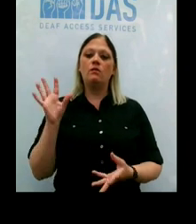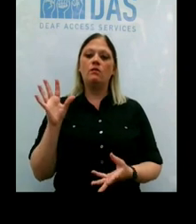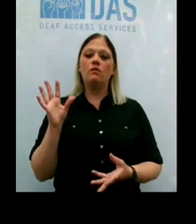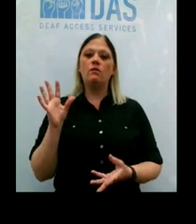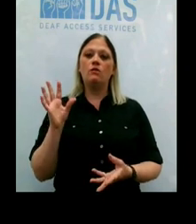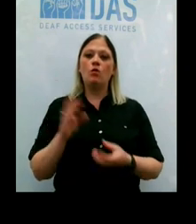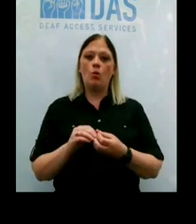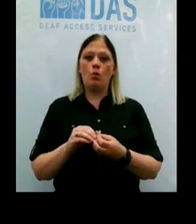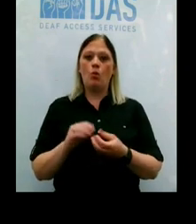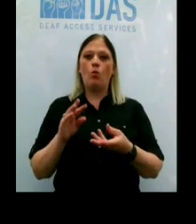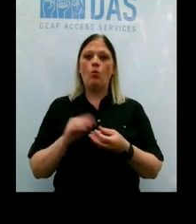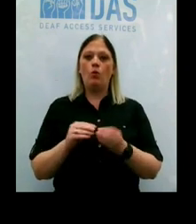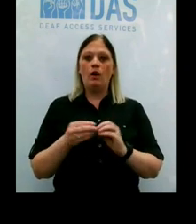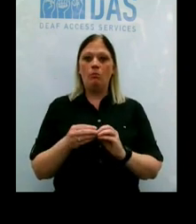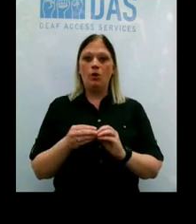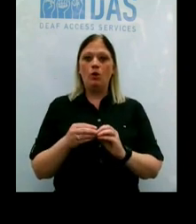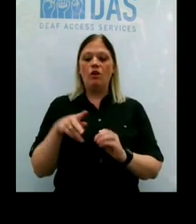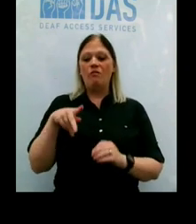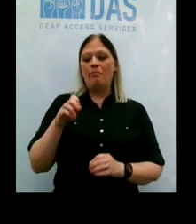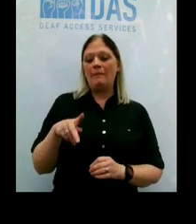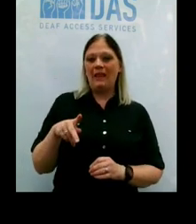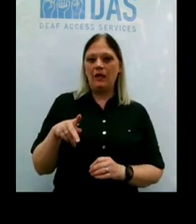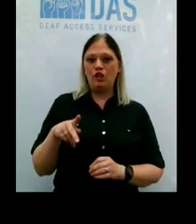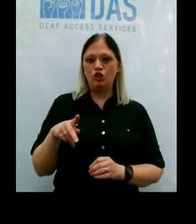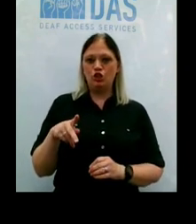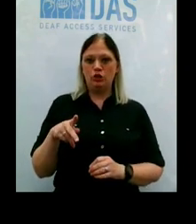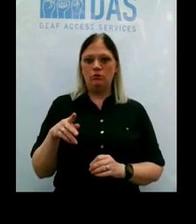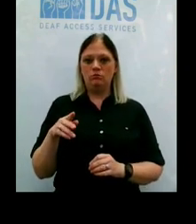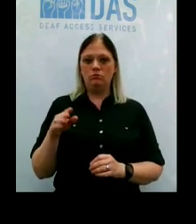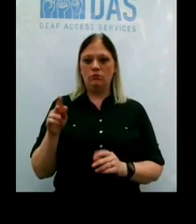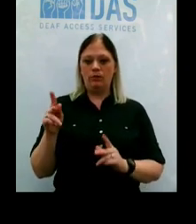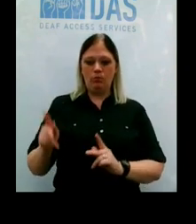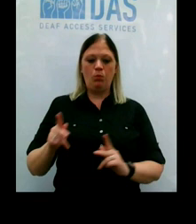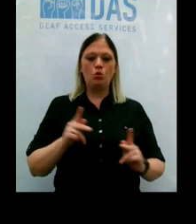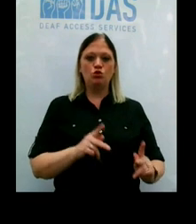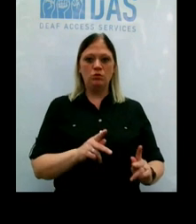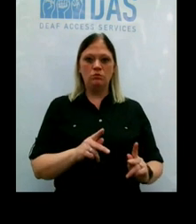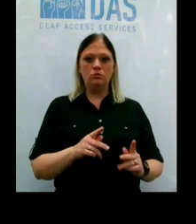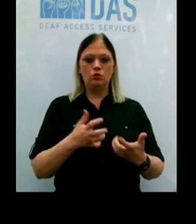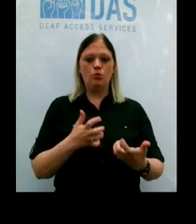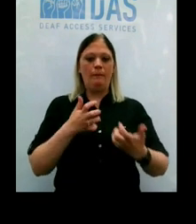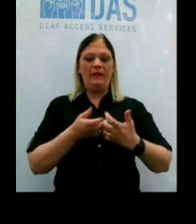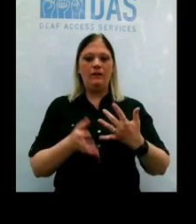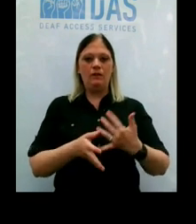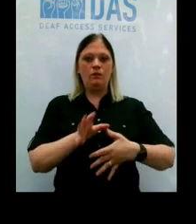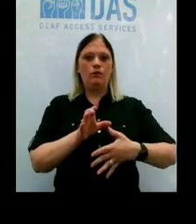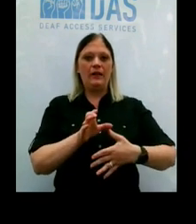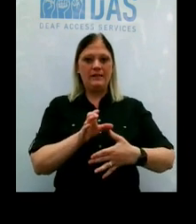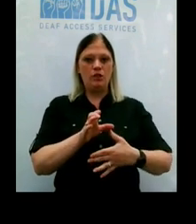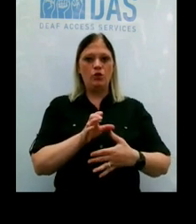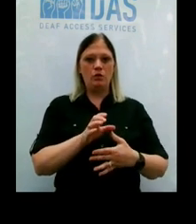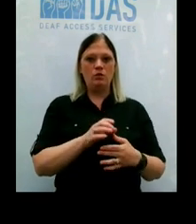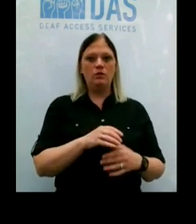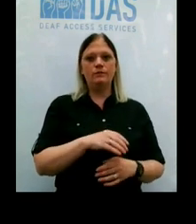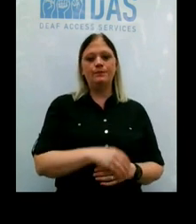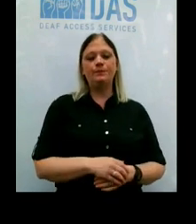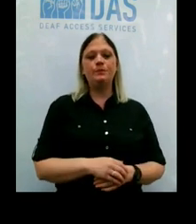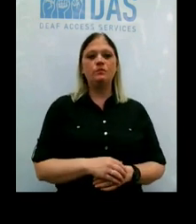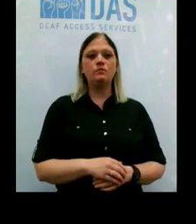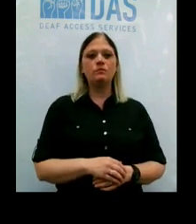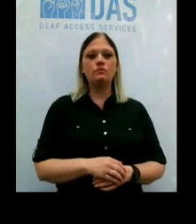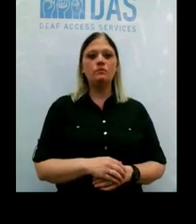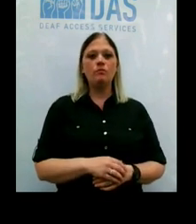the proportion of Erie County residents who meet each of these criteria for race, and then on the bottom, ethnicity.